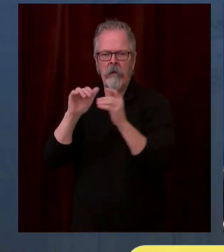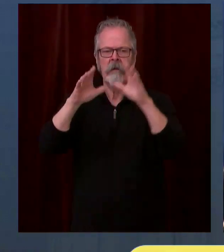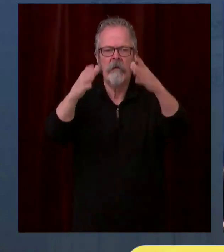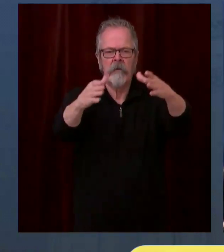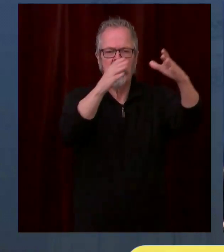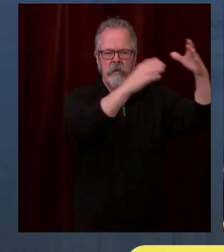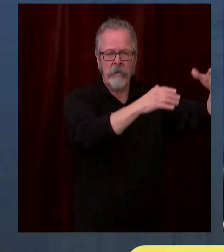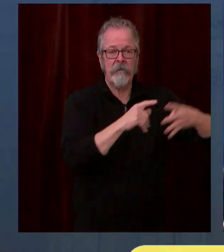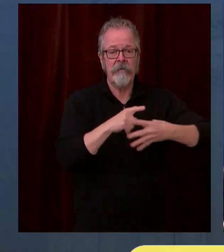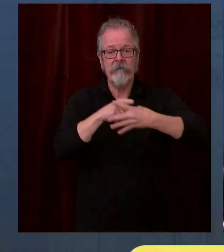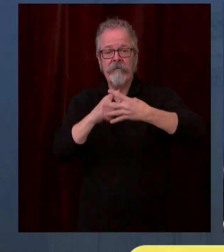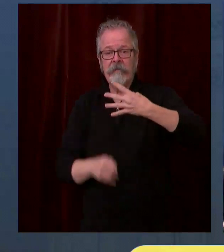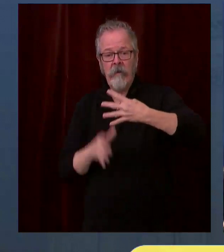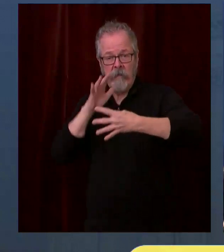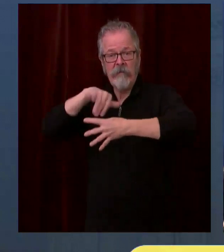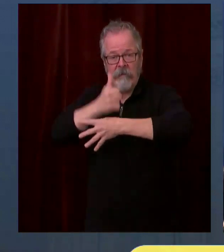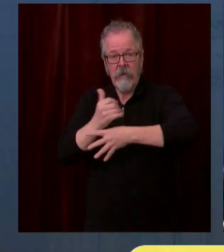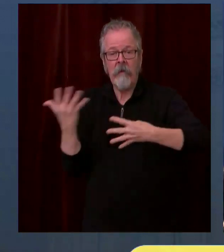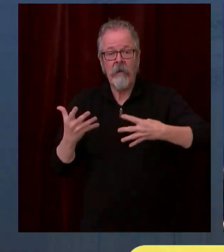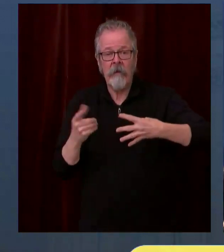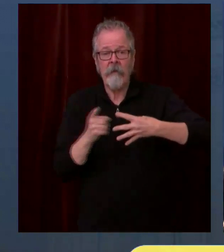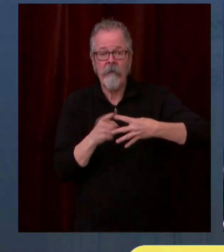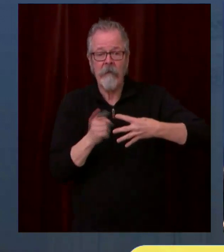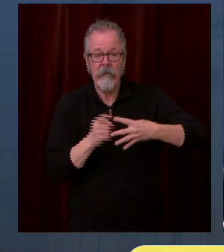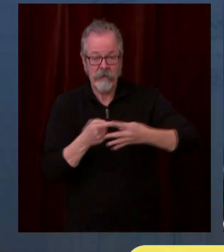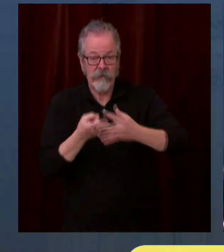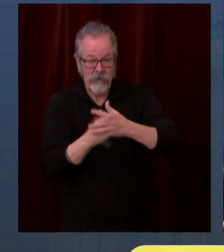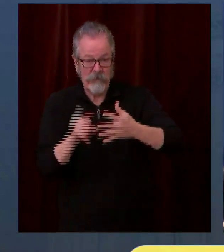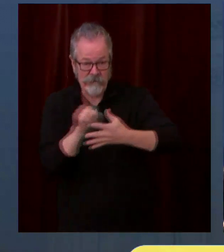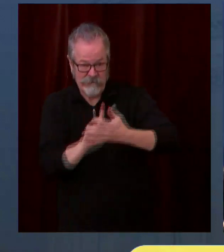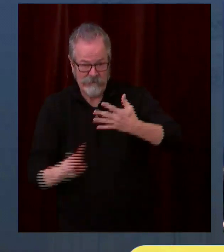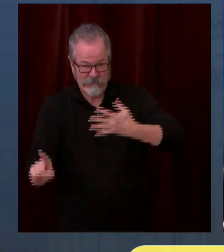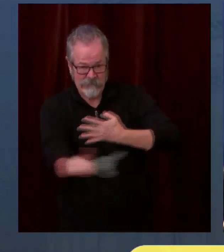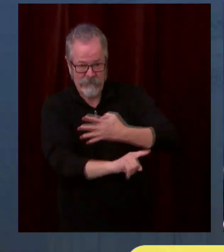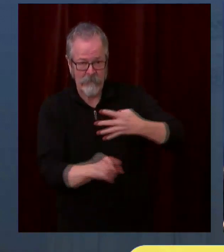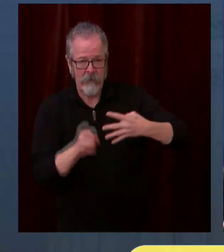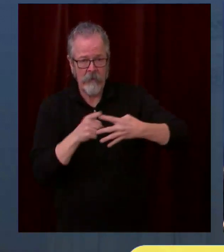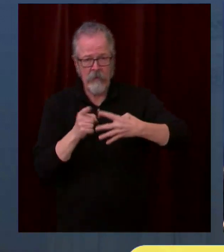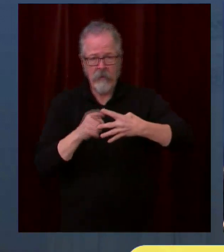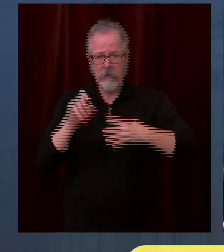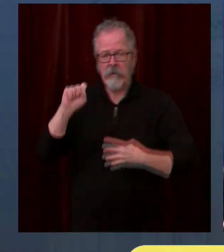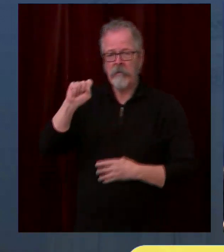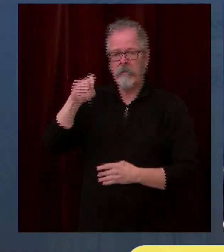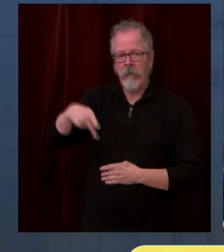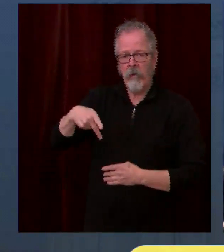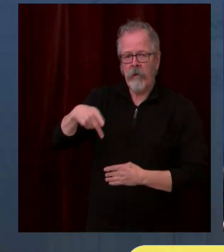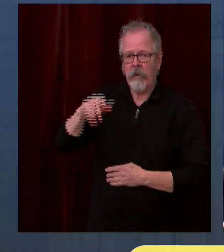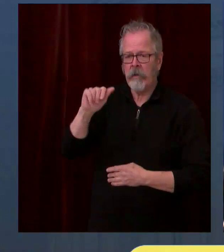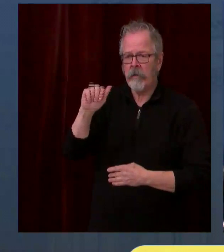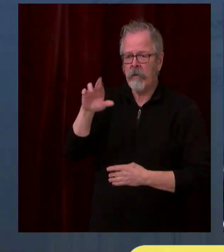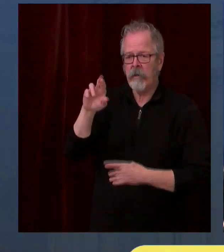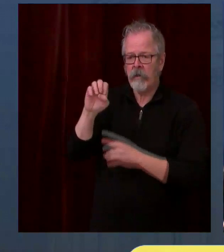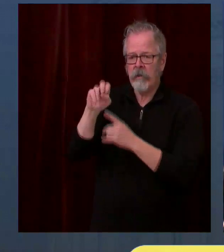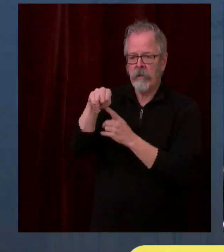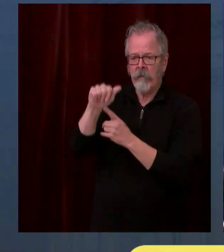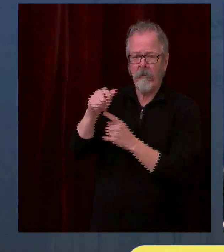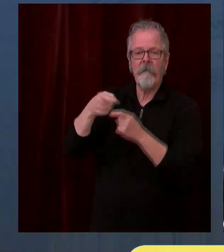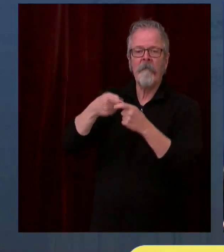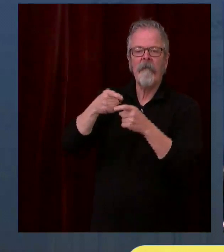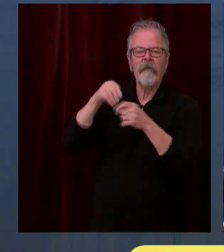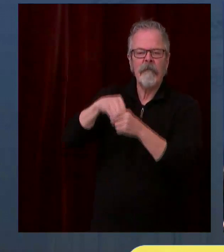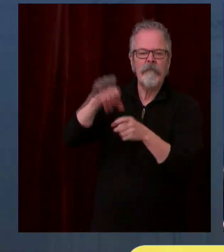vaccine administration starting next week at the Spokane Arena in Spokane, the Benton County